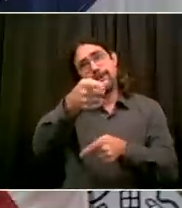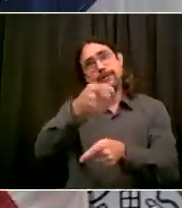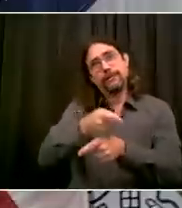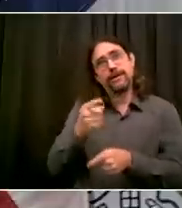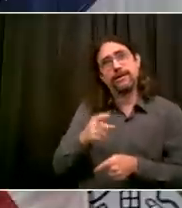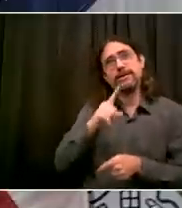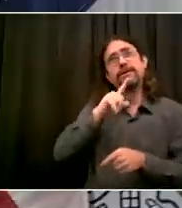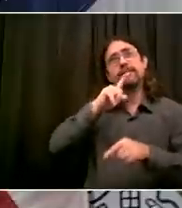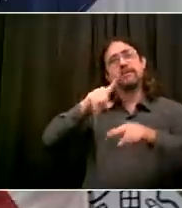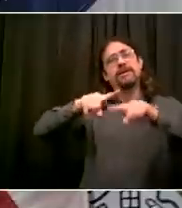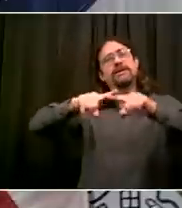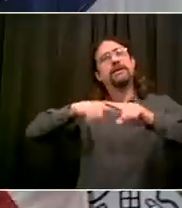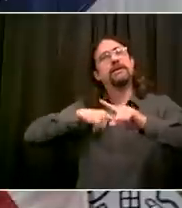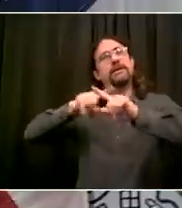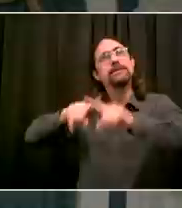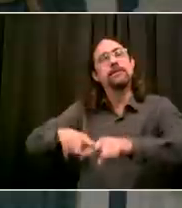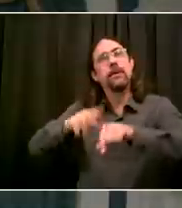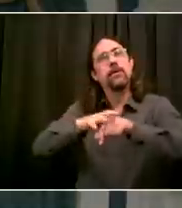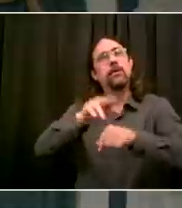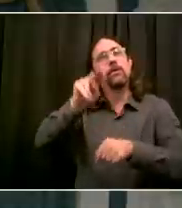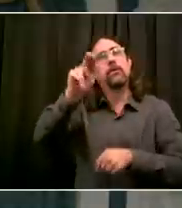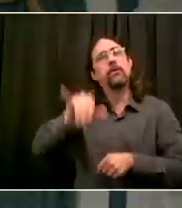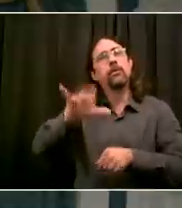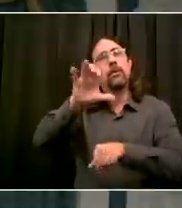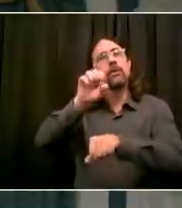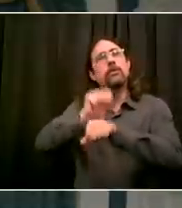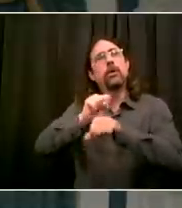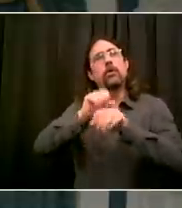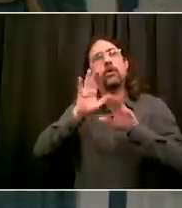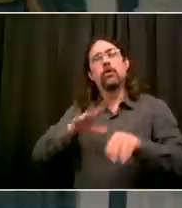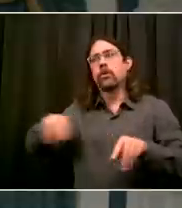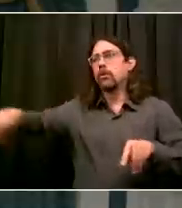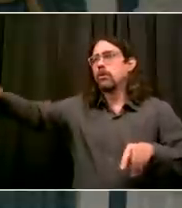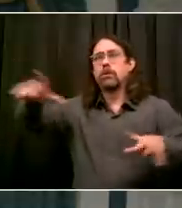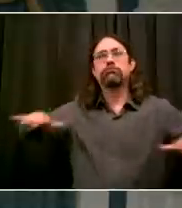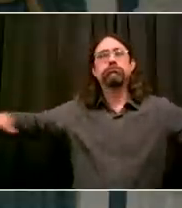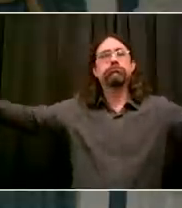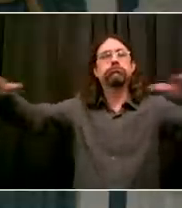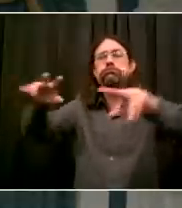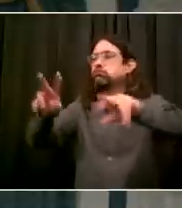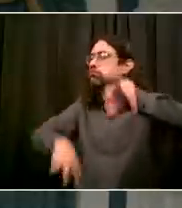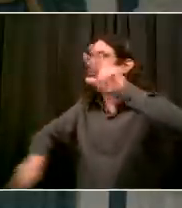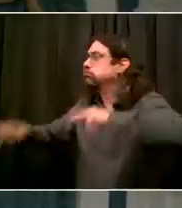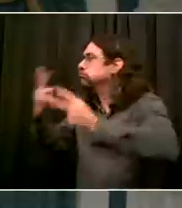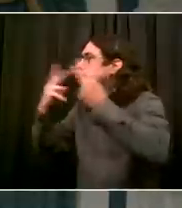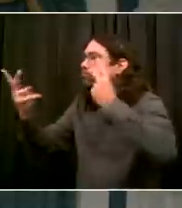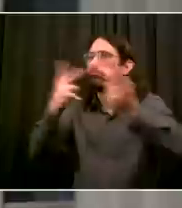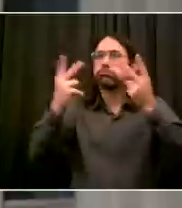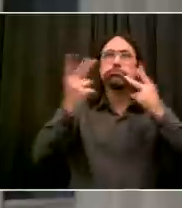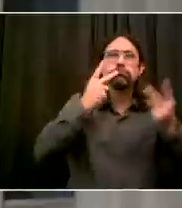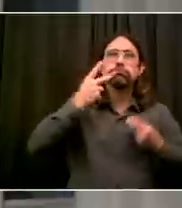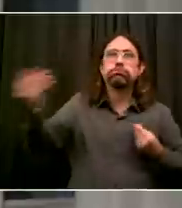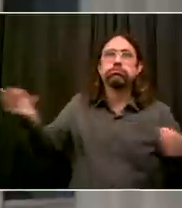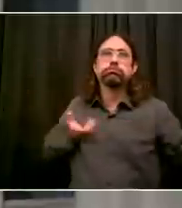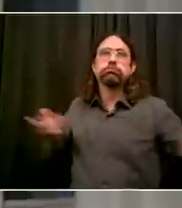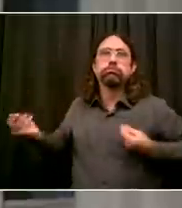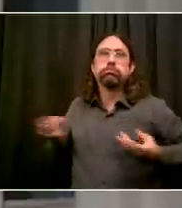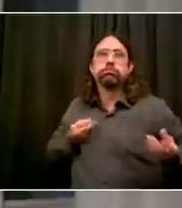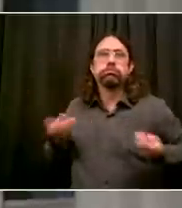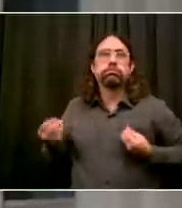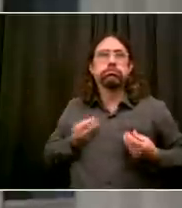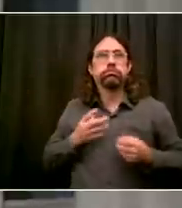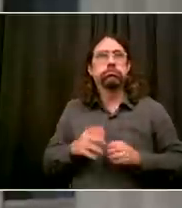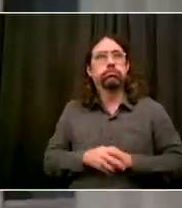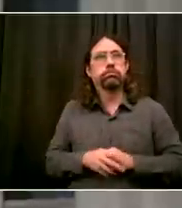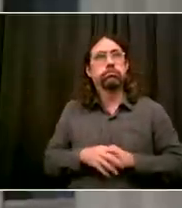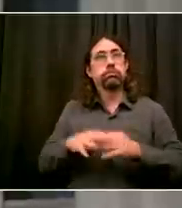providing that support. Go ahead, Dr. Katz. So, yes, it's people actually watch. They station themselves to observers